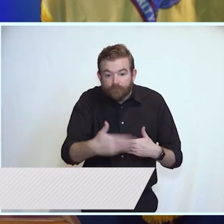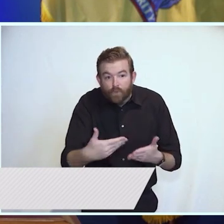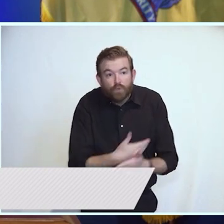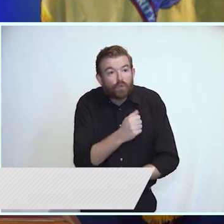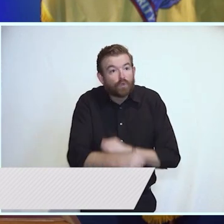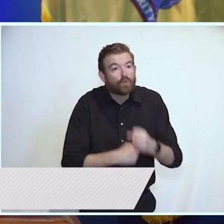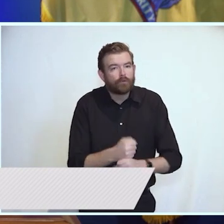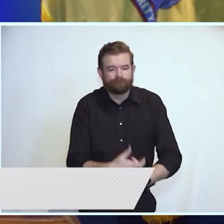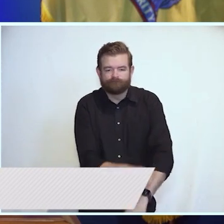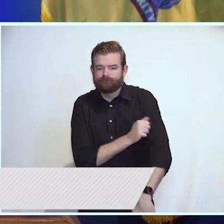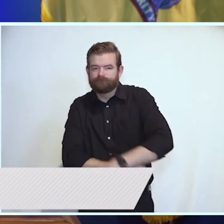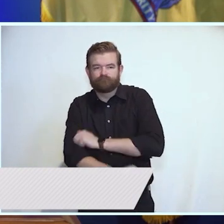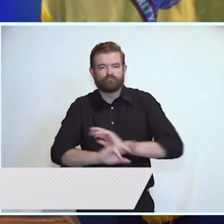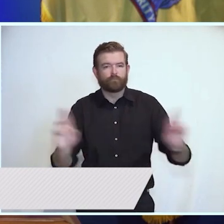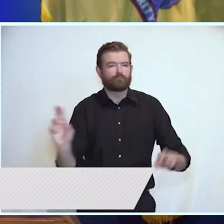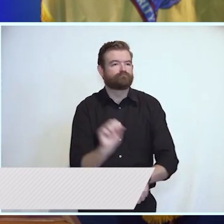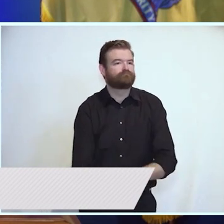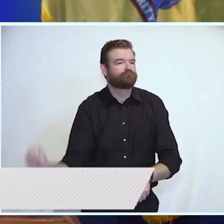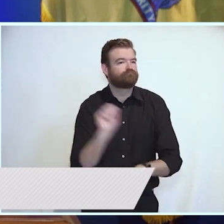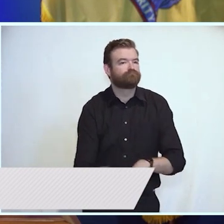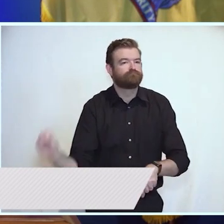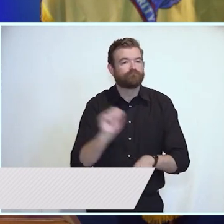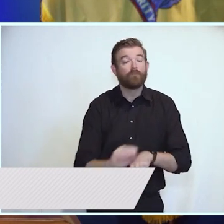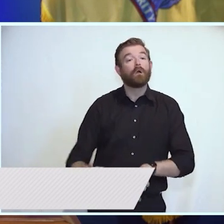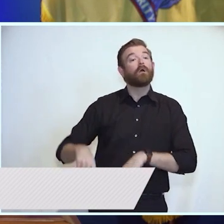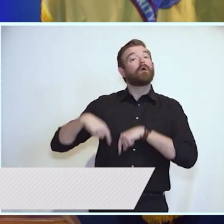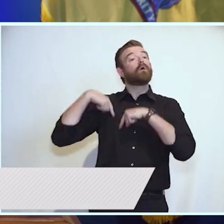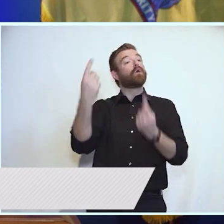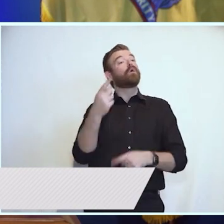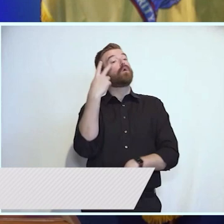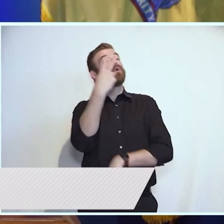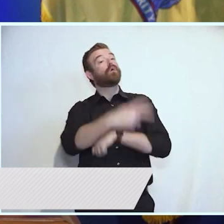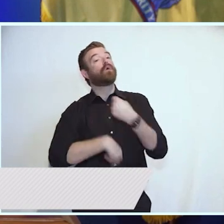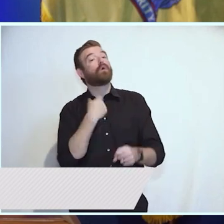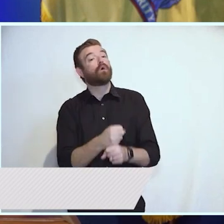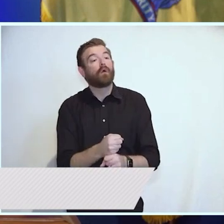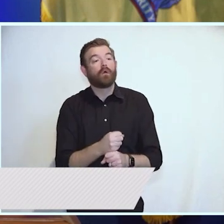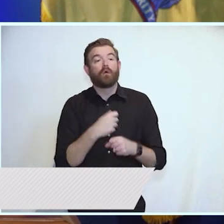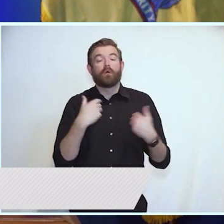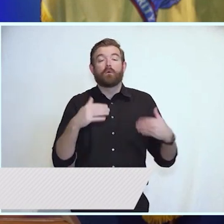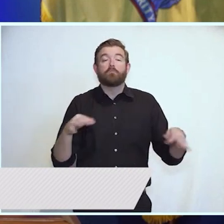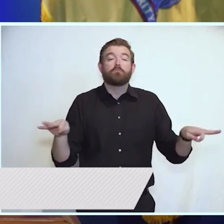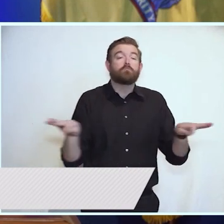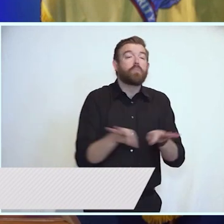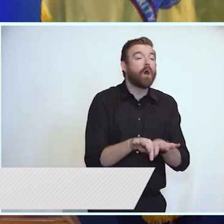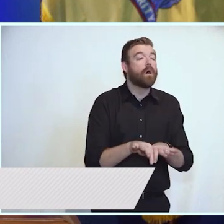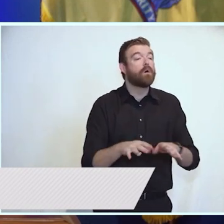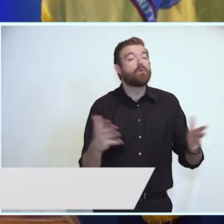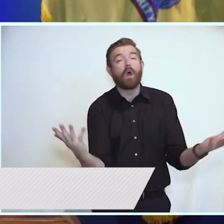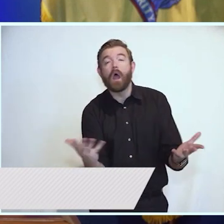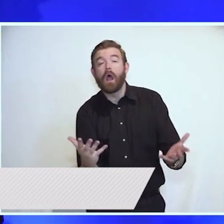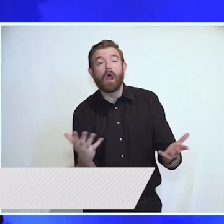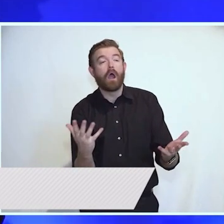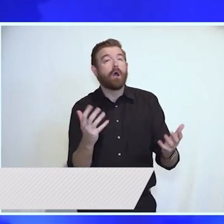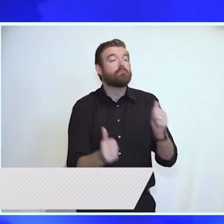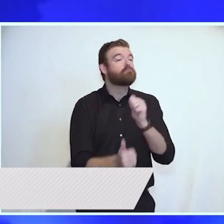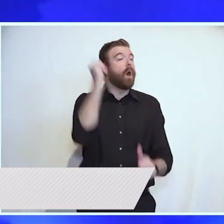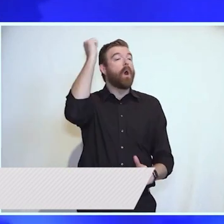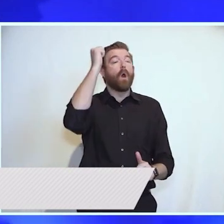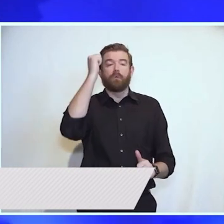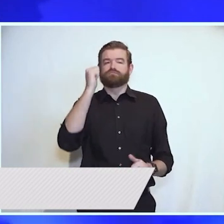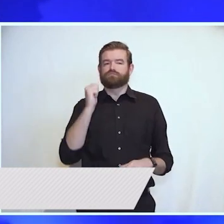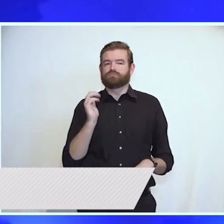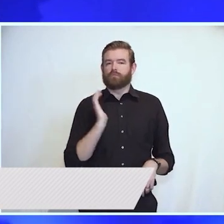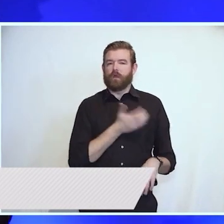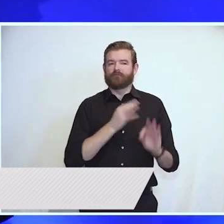course of the past two years, nothing has been as important to our state than the health of our families and friends. But we